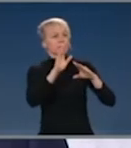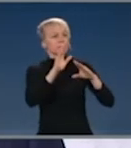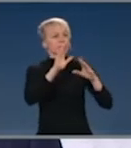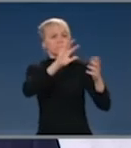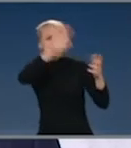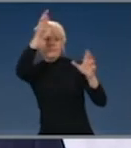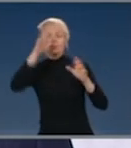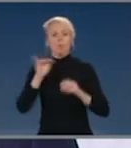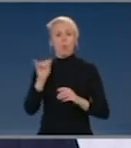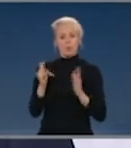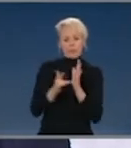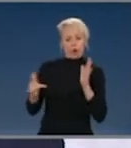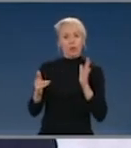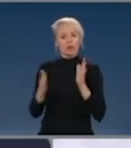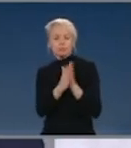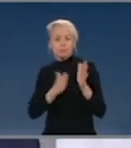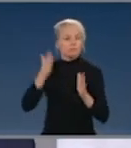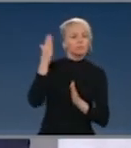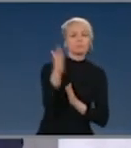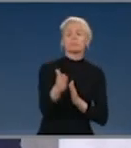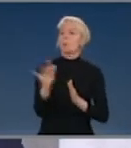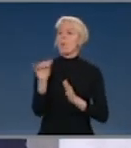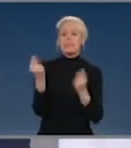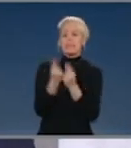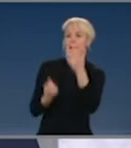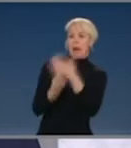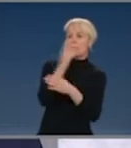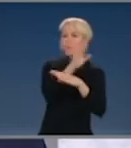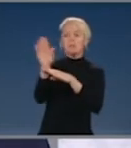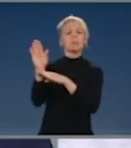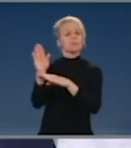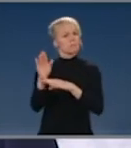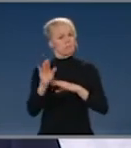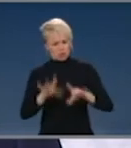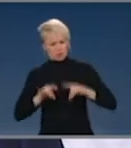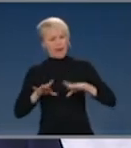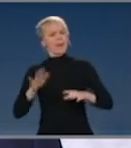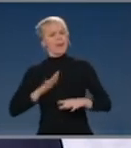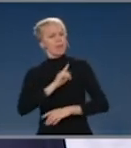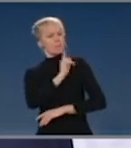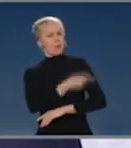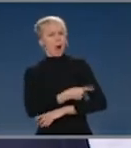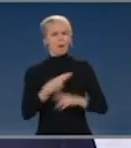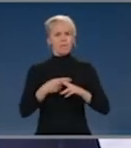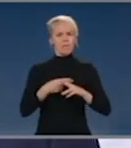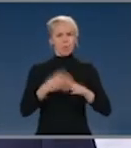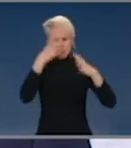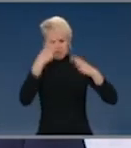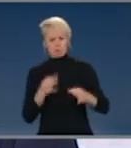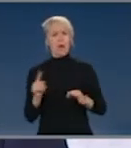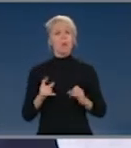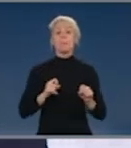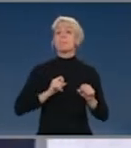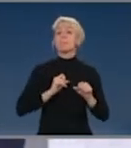then our foreign investment system needs to have the flexibility and the authorities to protect Australia's interests in those circumstances.